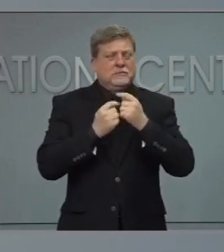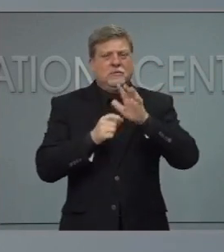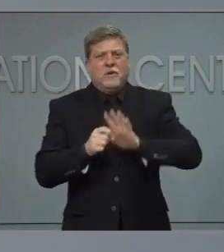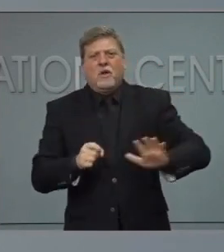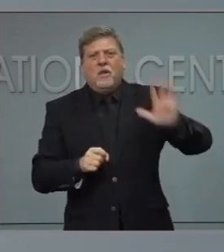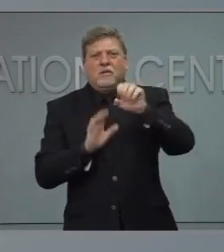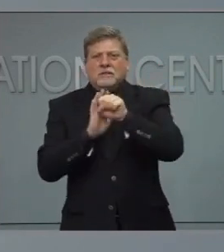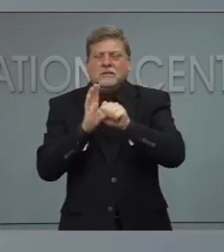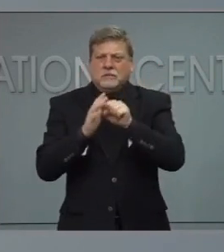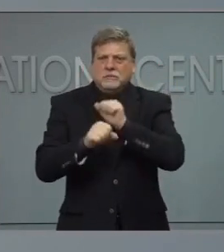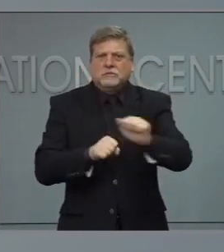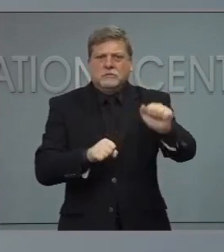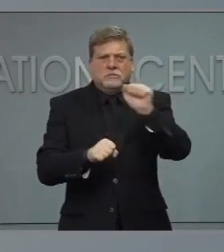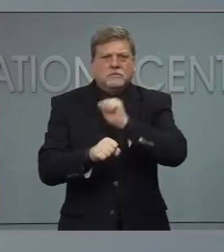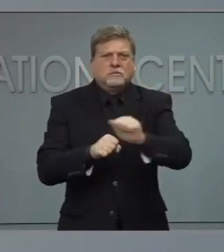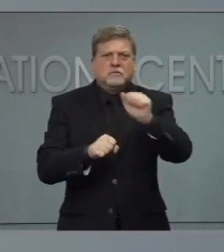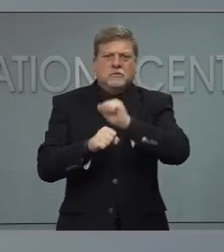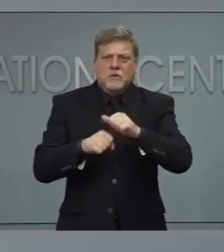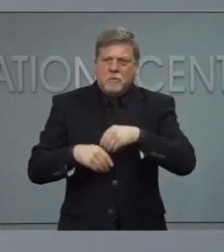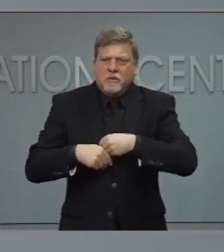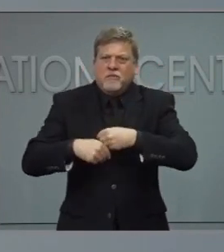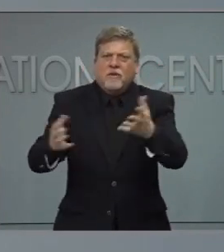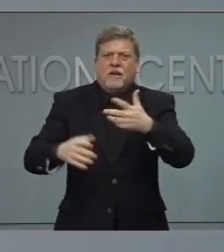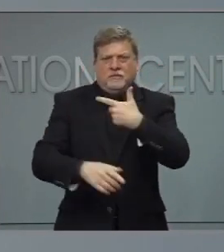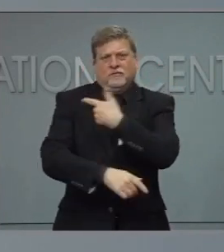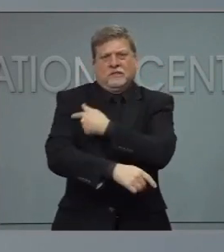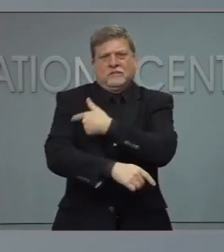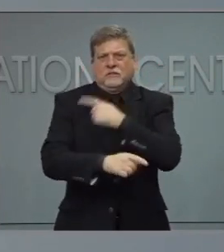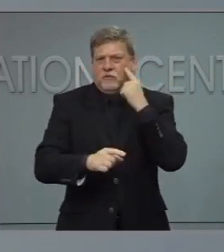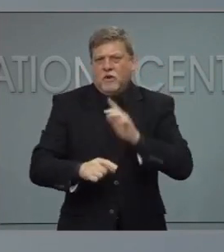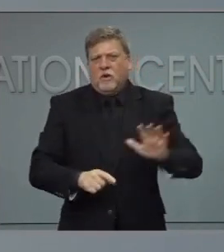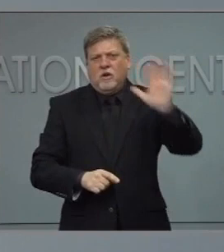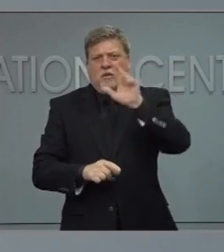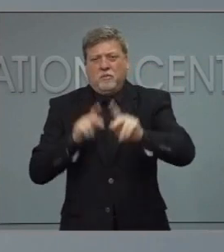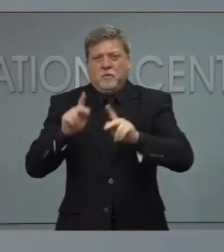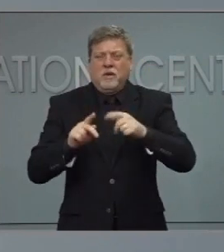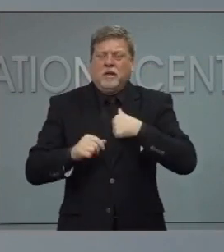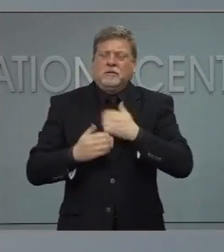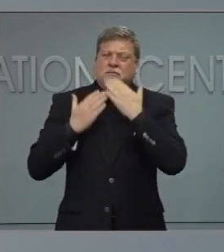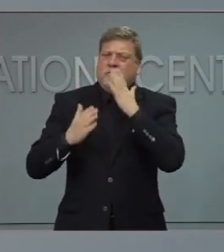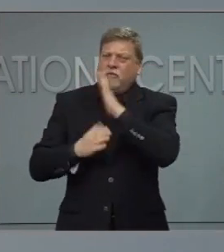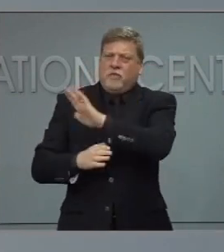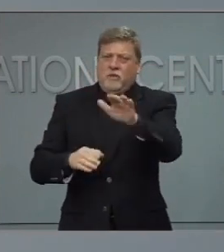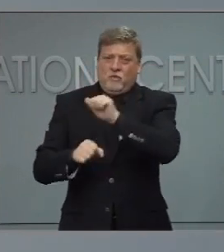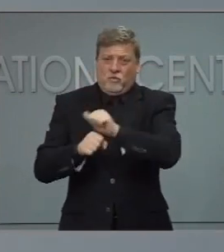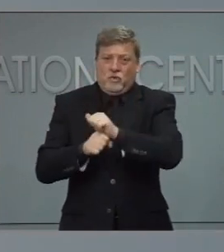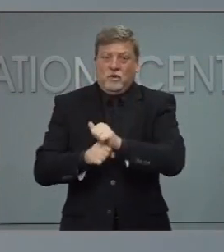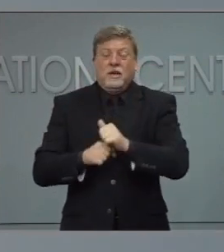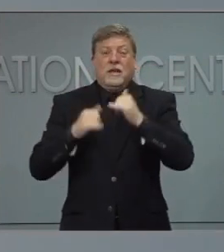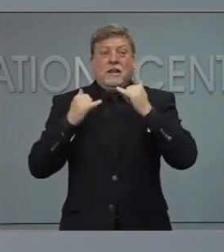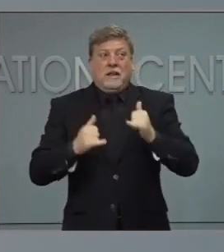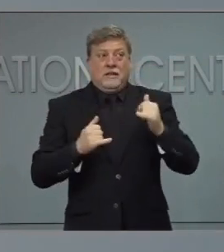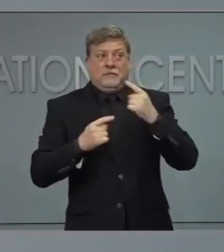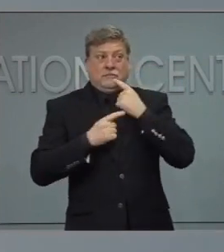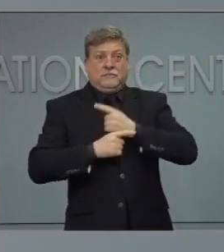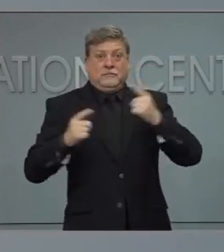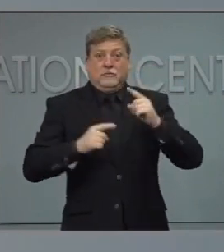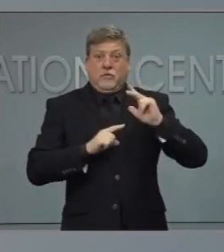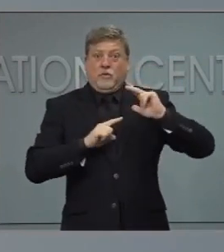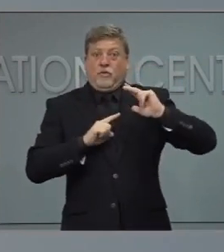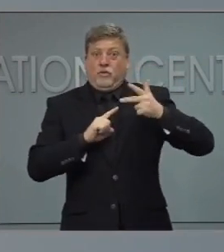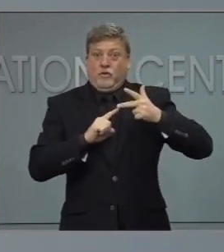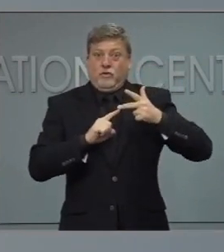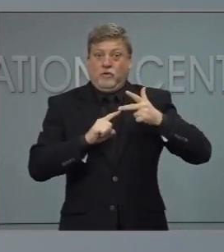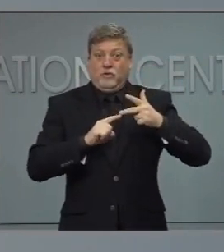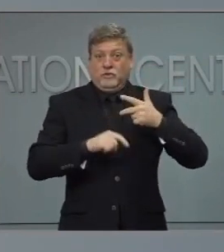for our providers out there who continue to meet that challenge. With the addition of a third safe and effective one-shot